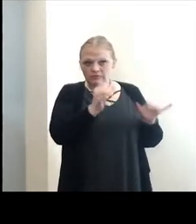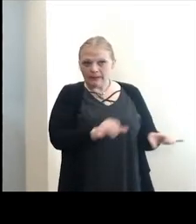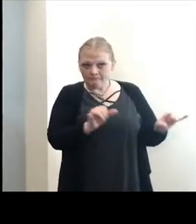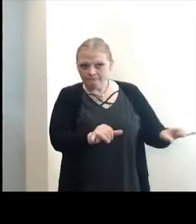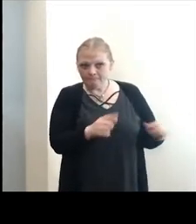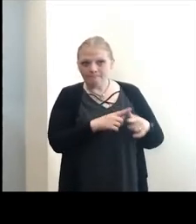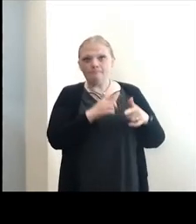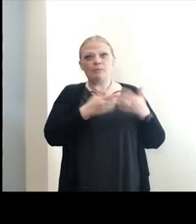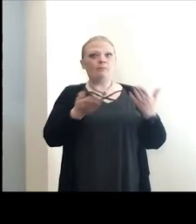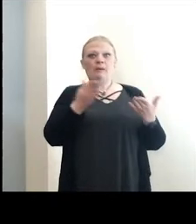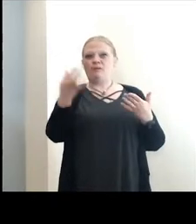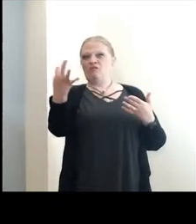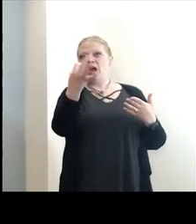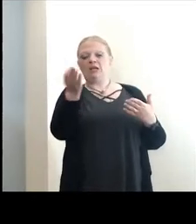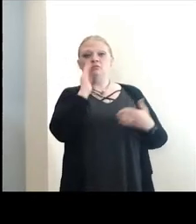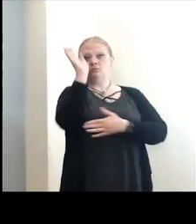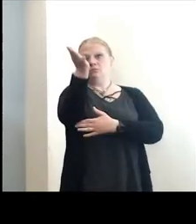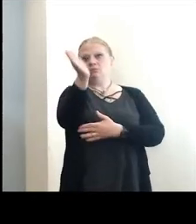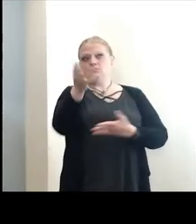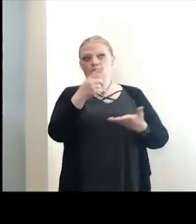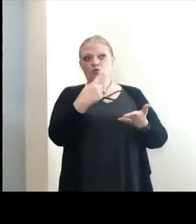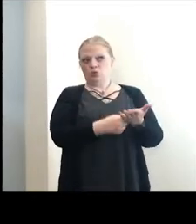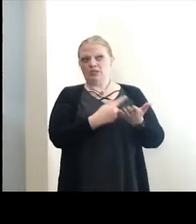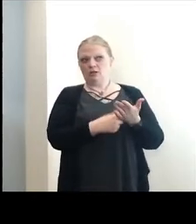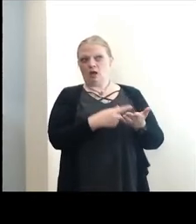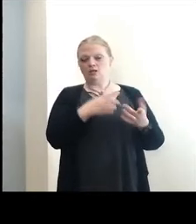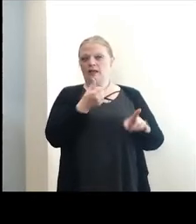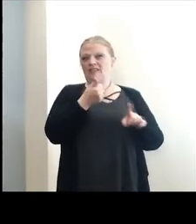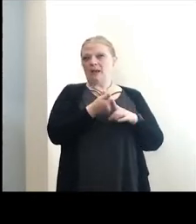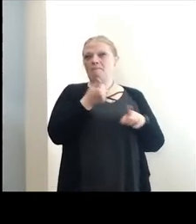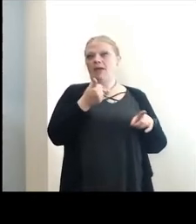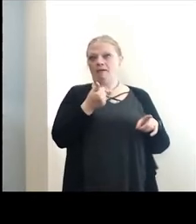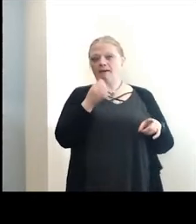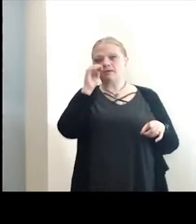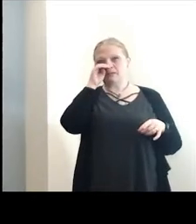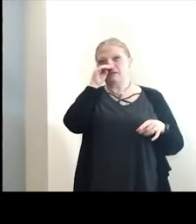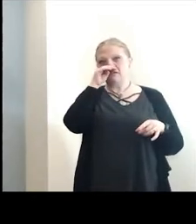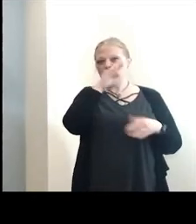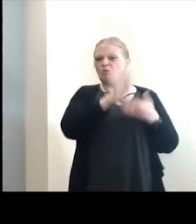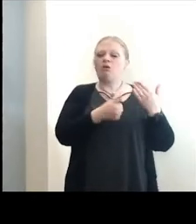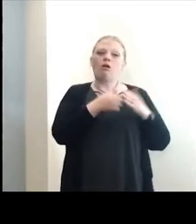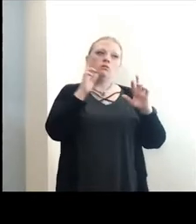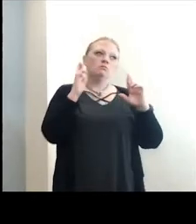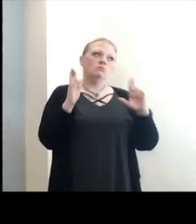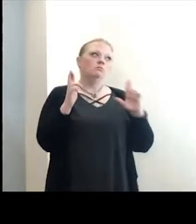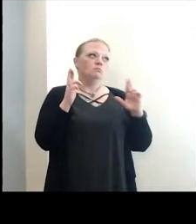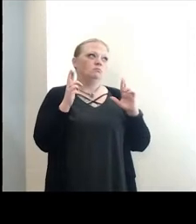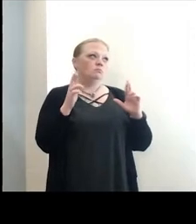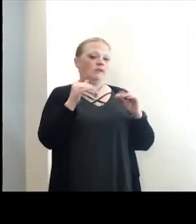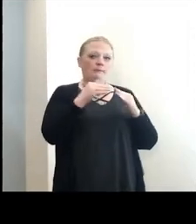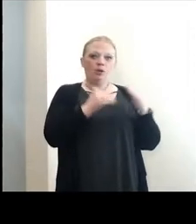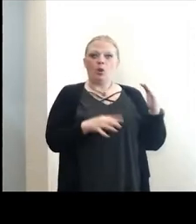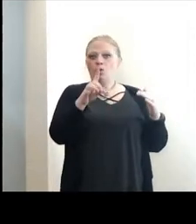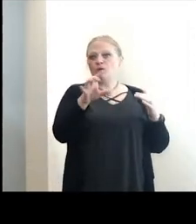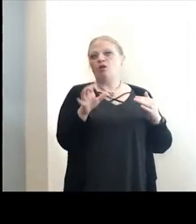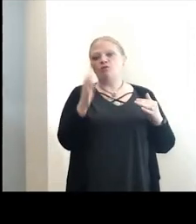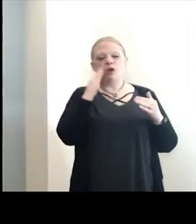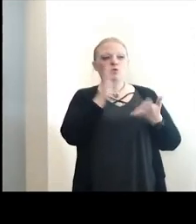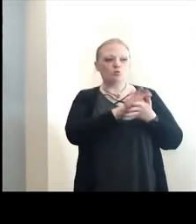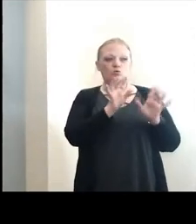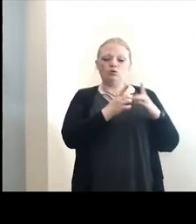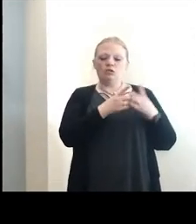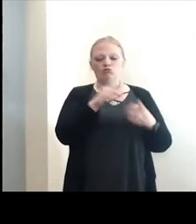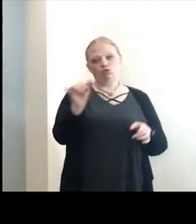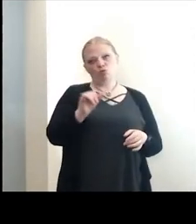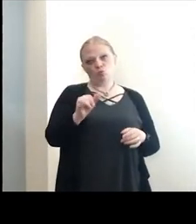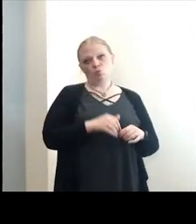be having a press conference on Friday talking about where we are and the impact that that has. We're all hopeful that we get to that below 100 and I know the school districts are